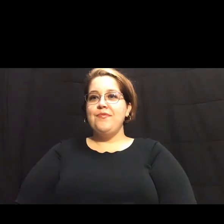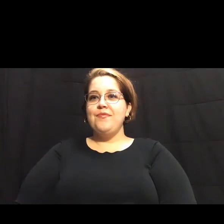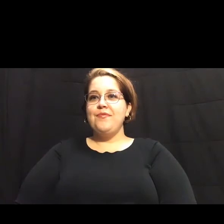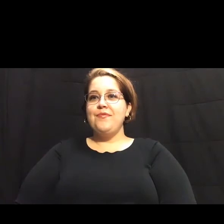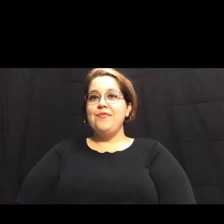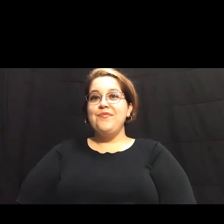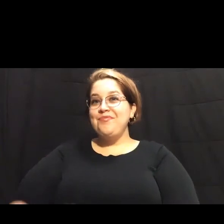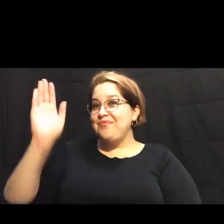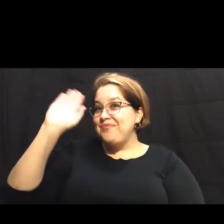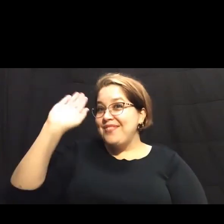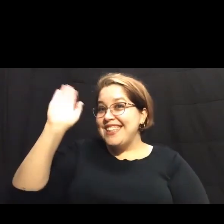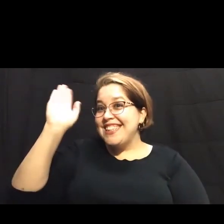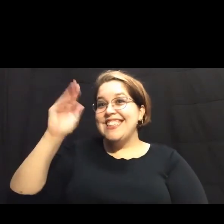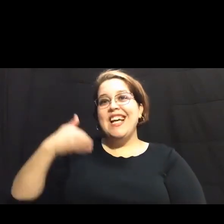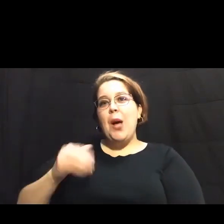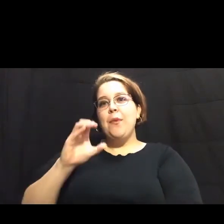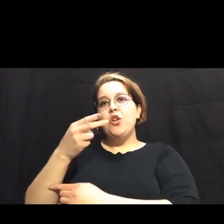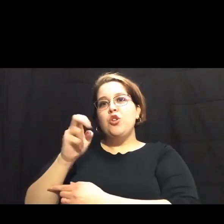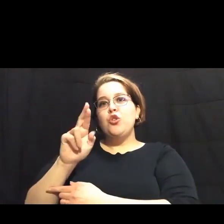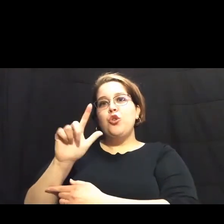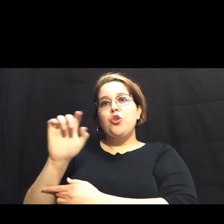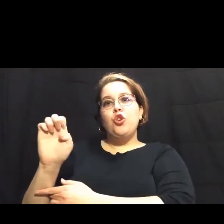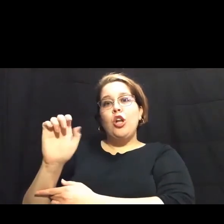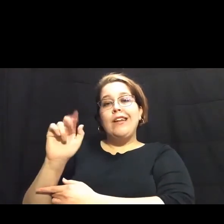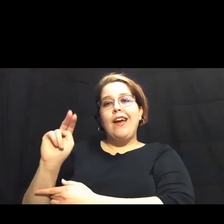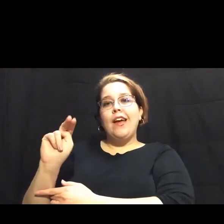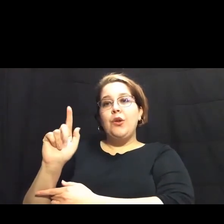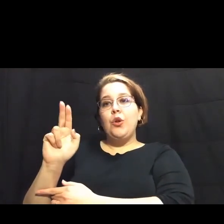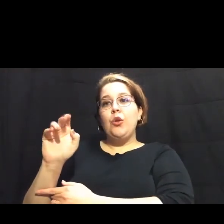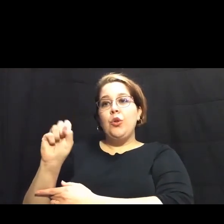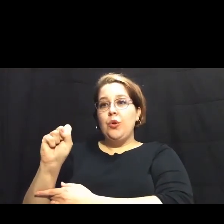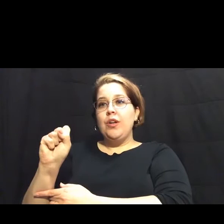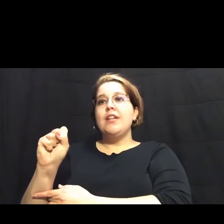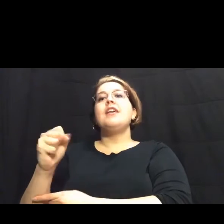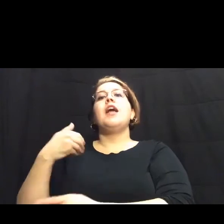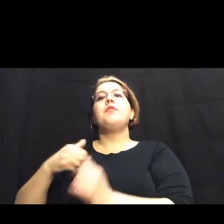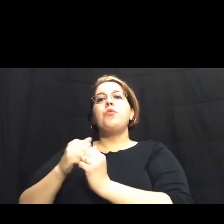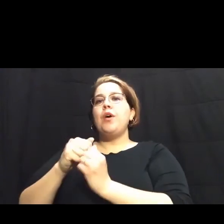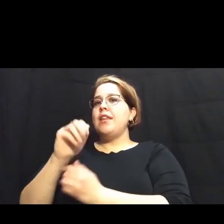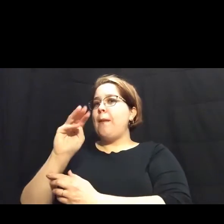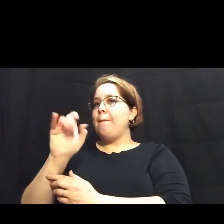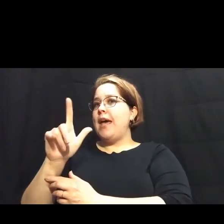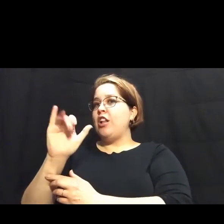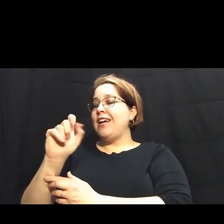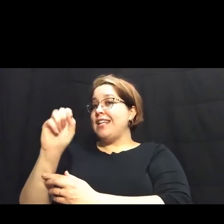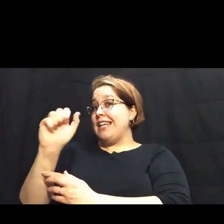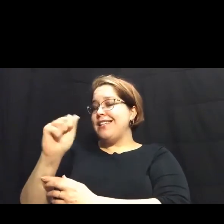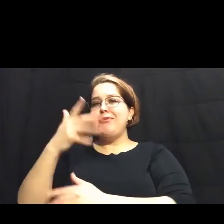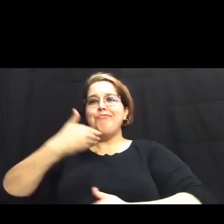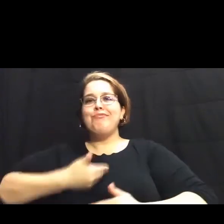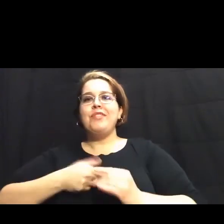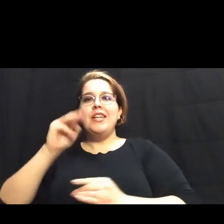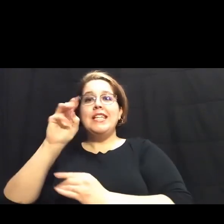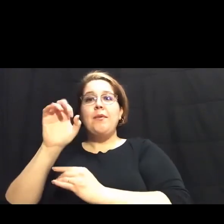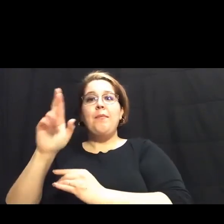Good evening, everyone, I'm Charlotte and Lucas, the executive director of now cast essay, and I want to welcome you to this mayoral candidate town